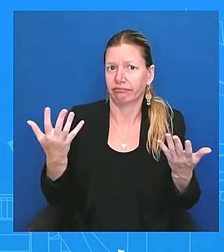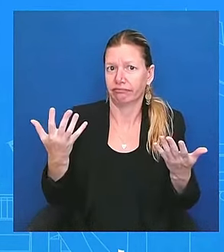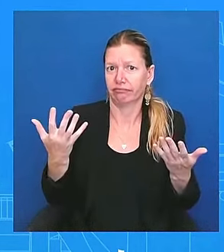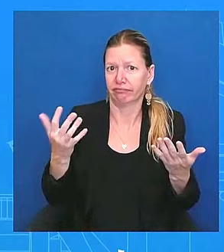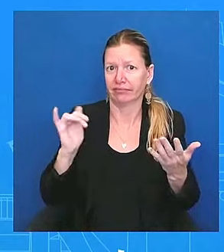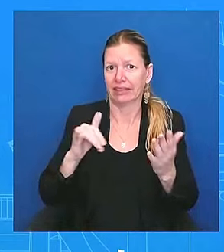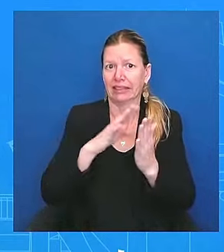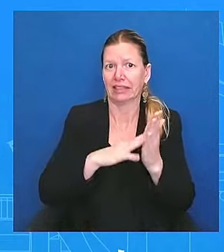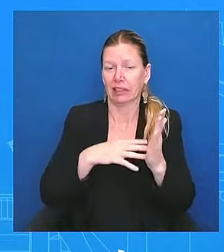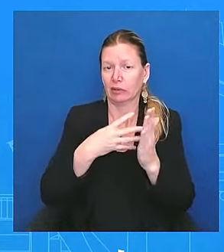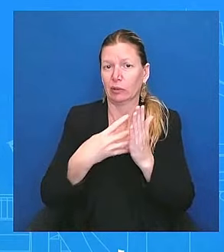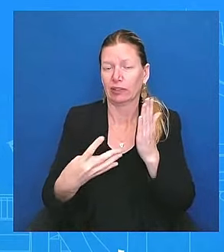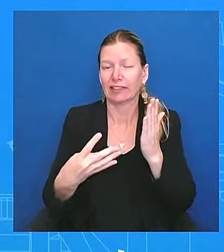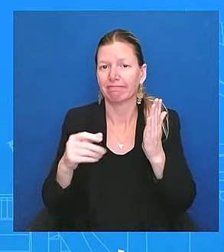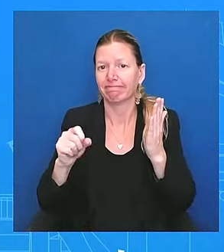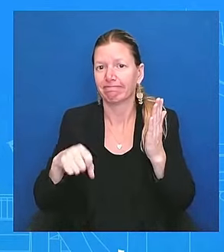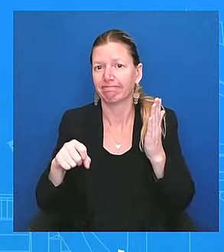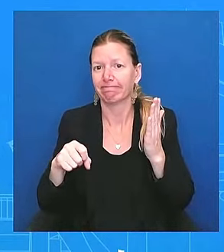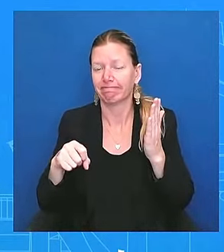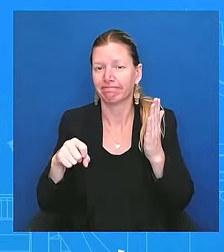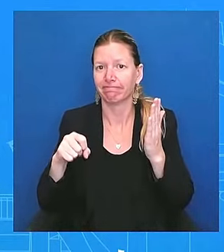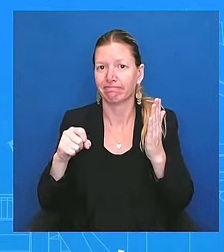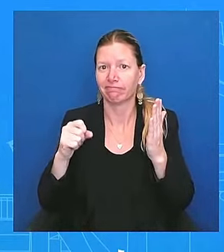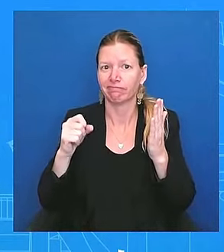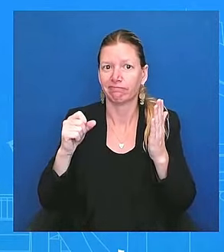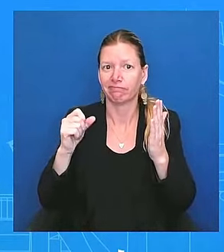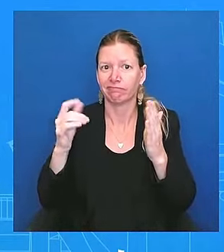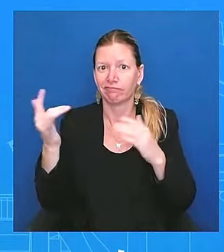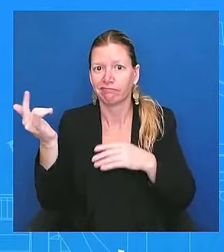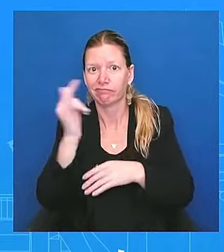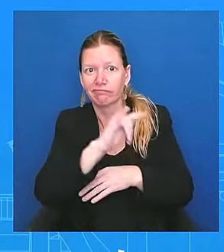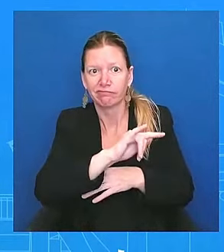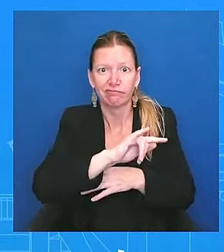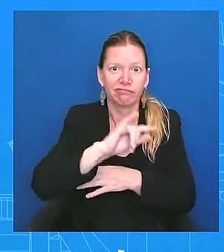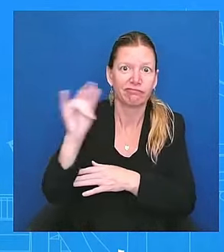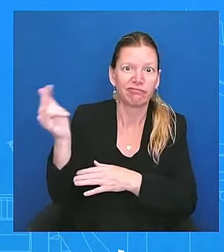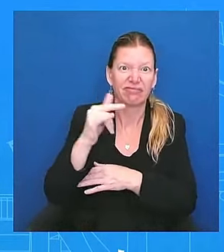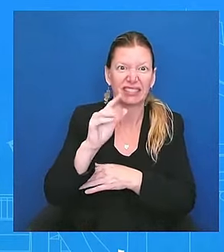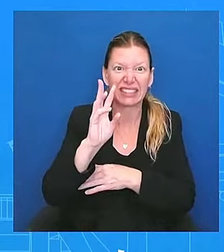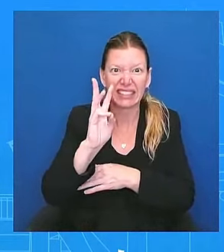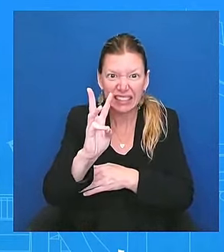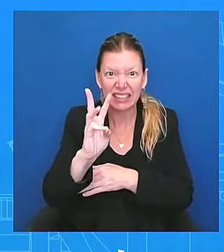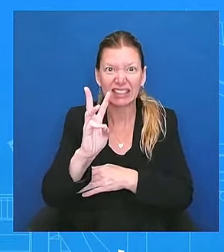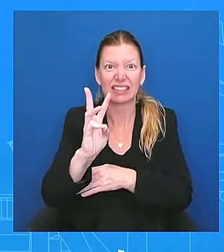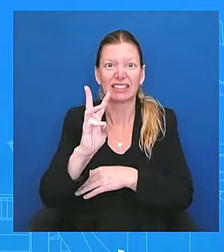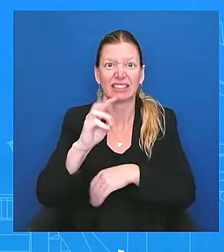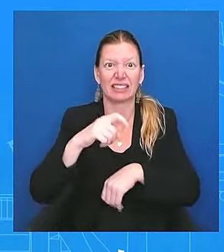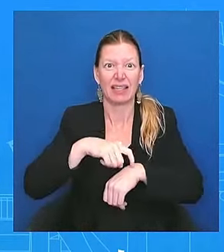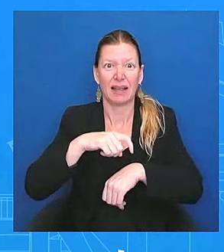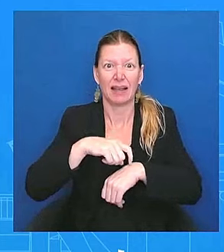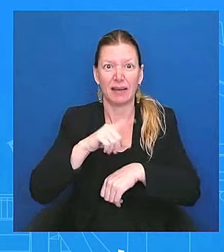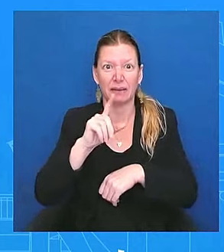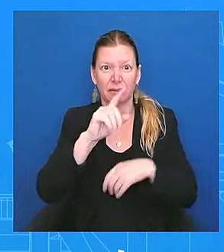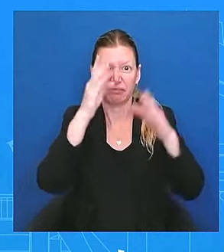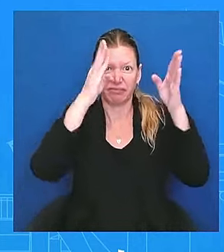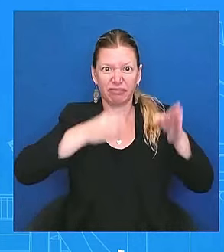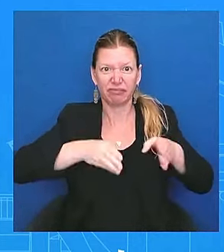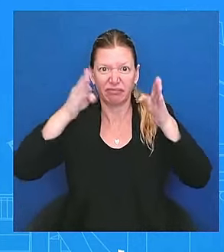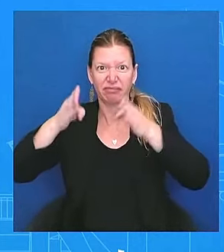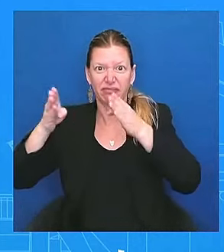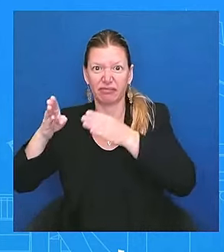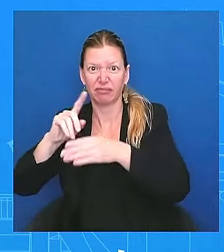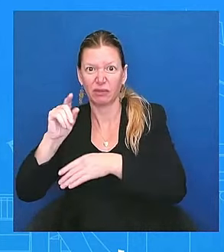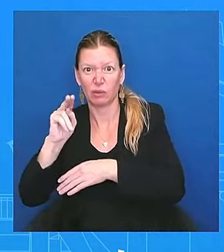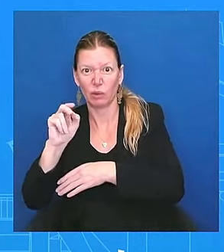know, the president traveled six time zones forward to G seven in Italy, nine times zones back to LA and three times